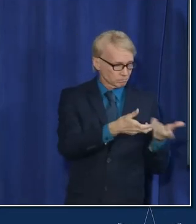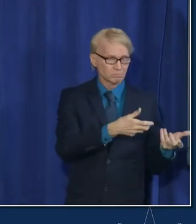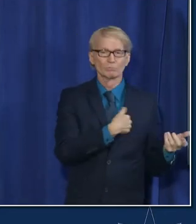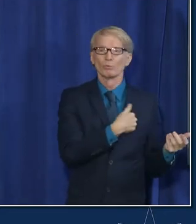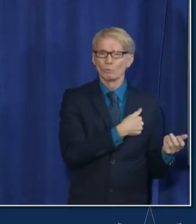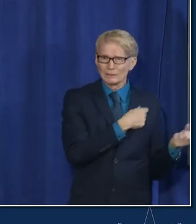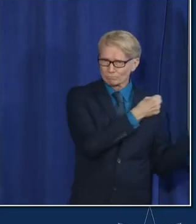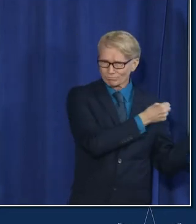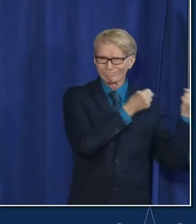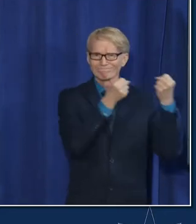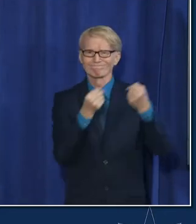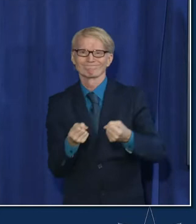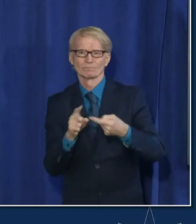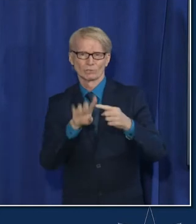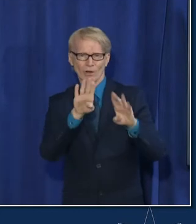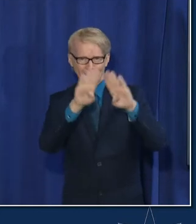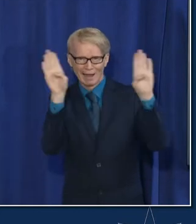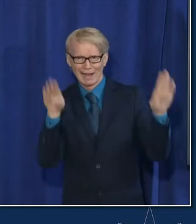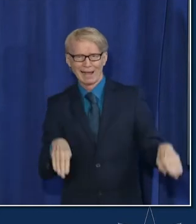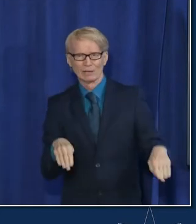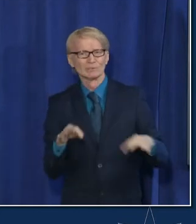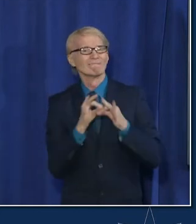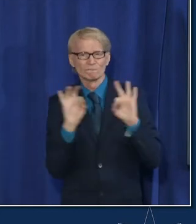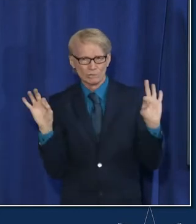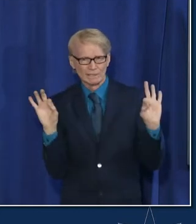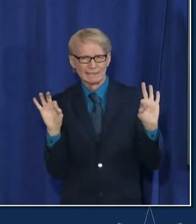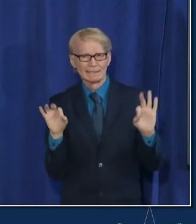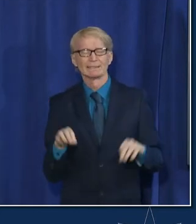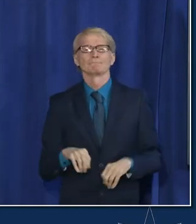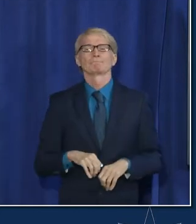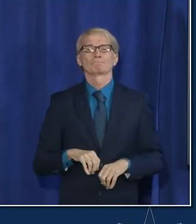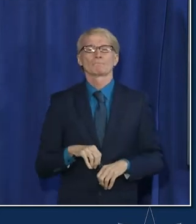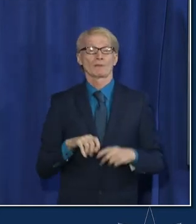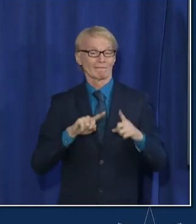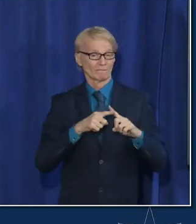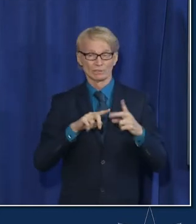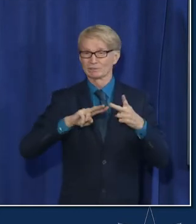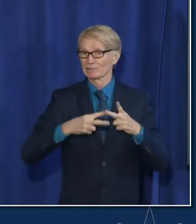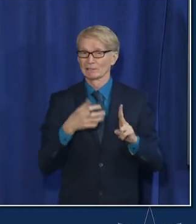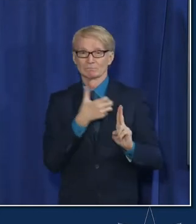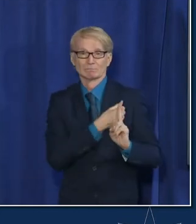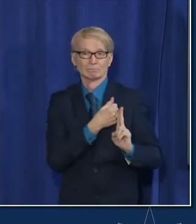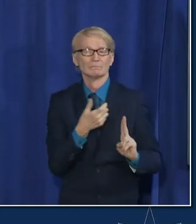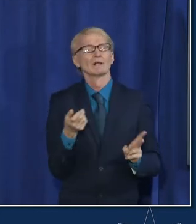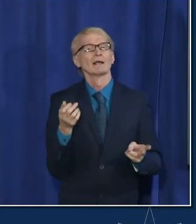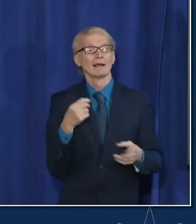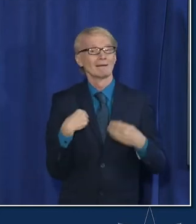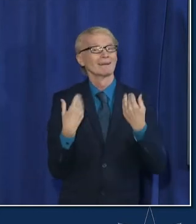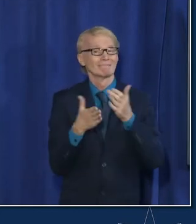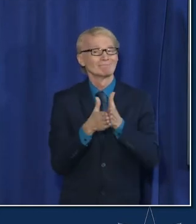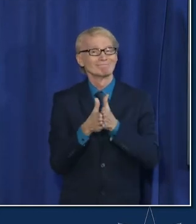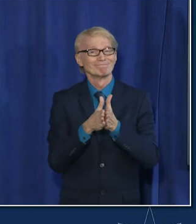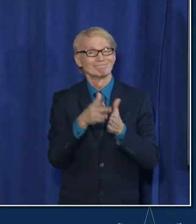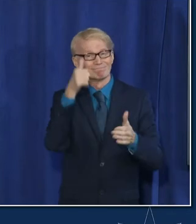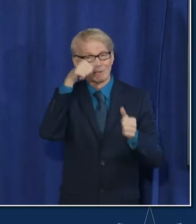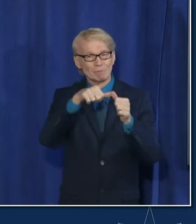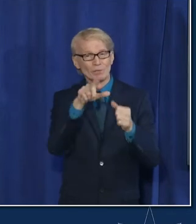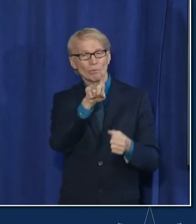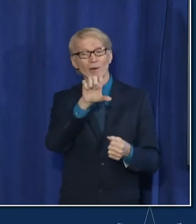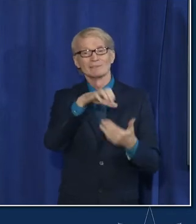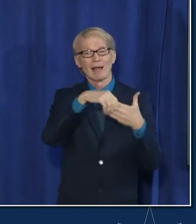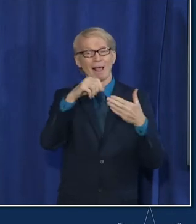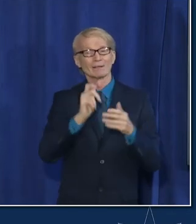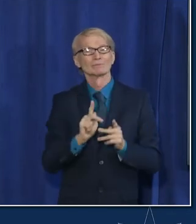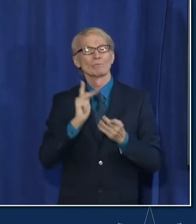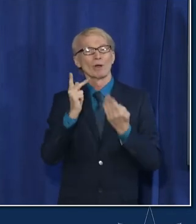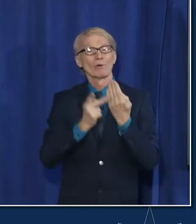vaccine free to your house uh when people are getting their first or second doses of vaccine you do get that financial incentive the hundred dollars uh but